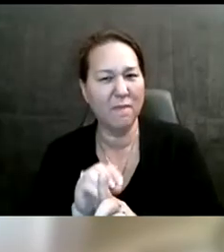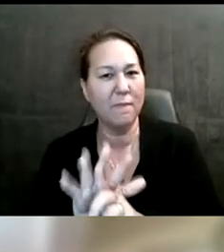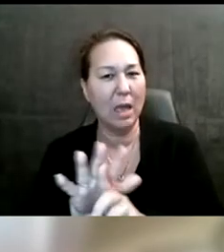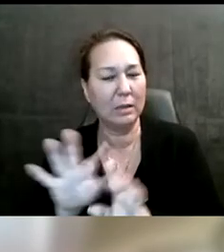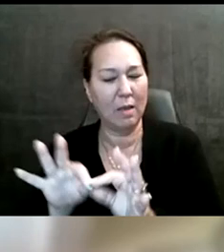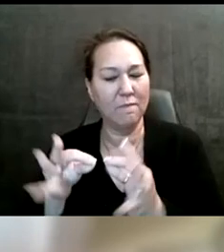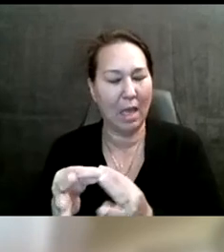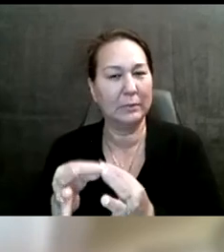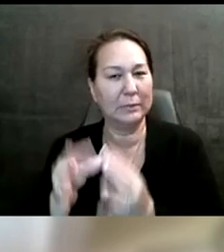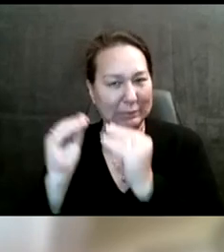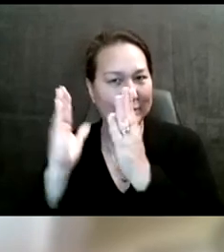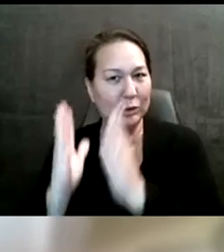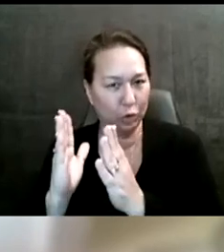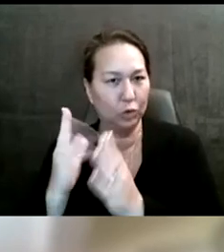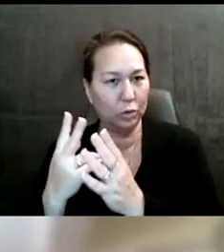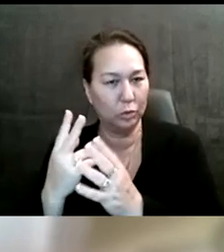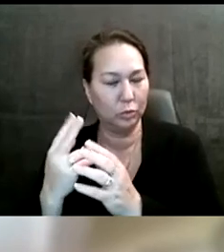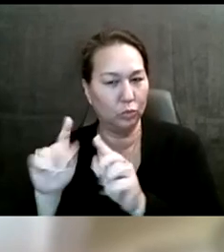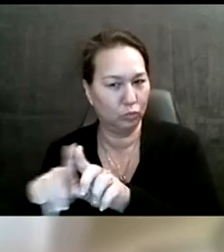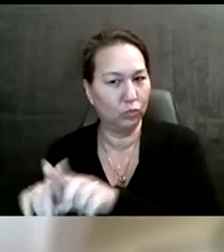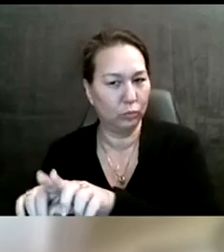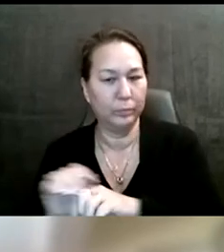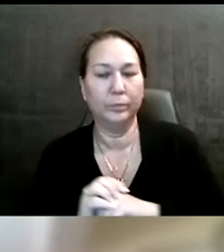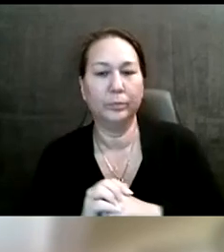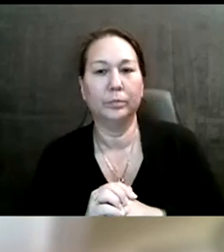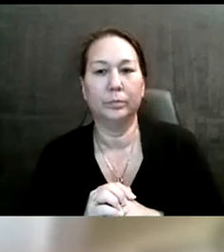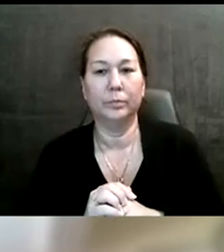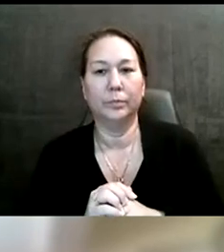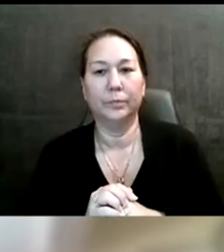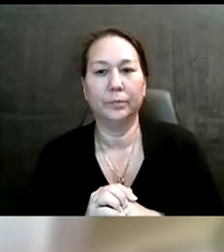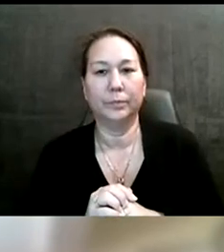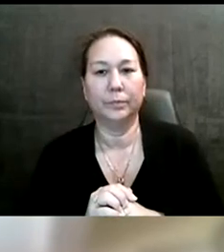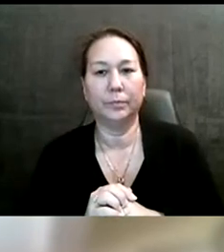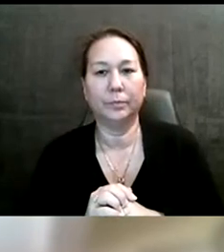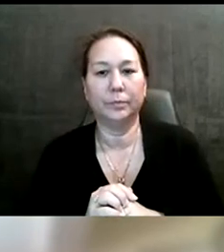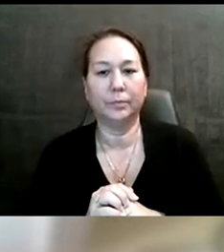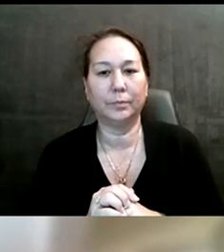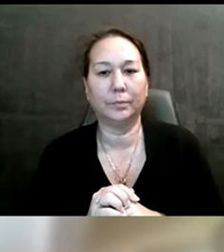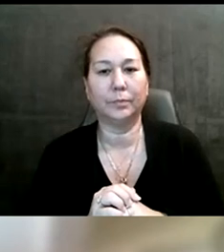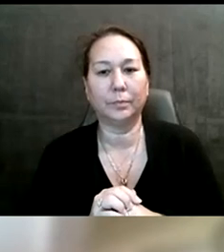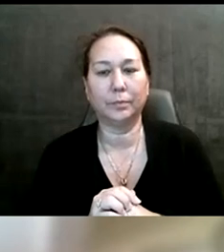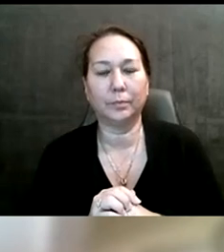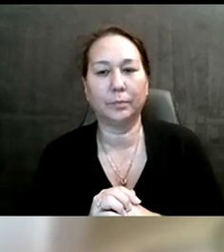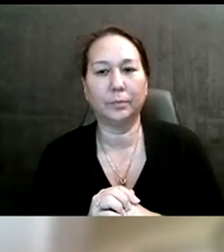and teachers. Entonces, yo sé que las dos escuelas tienen planes de estudios diferentes.